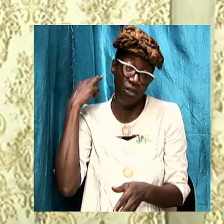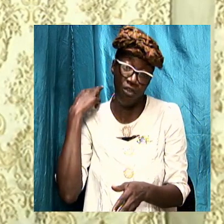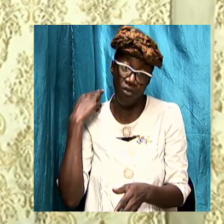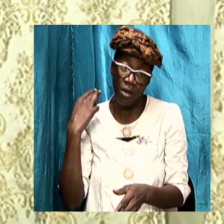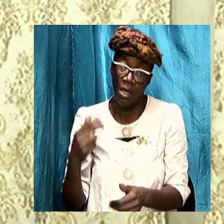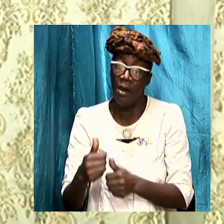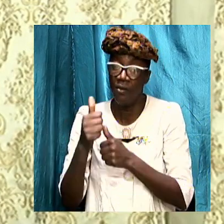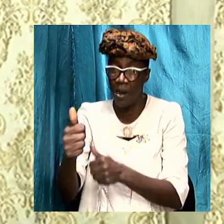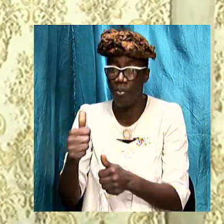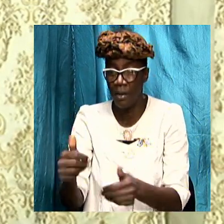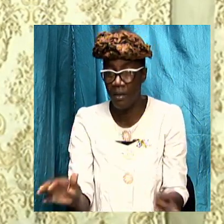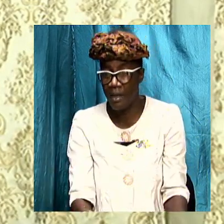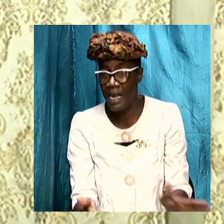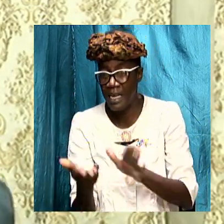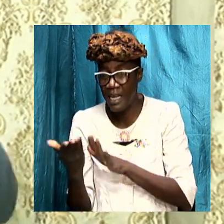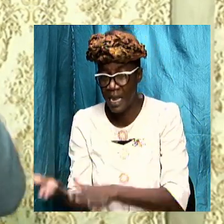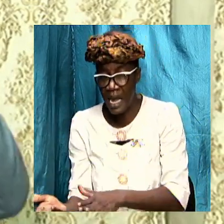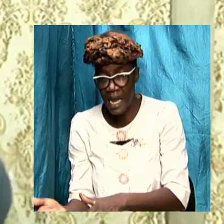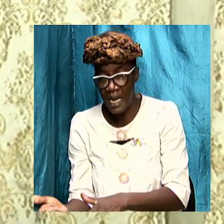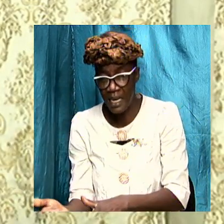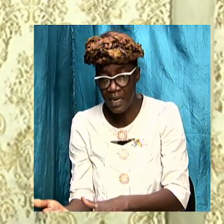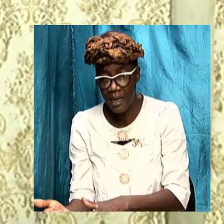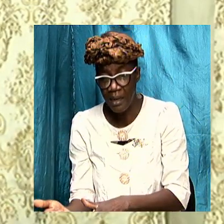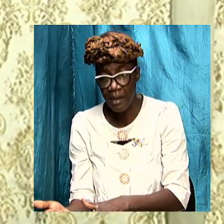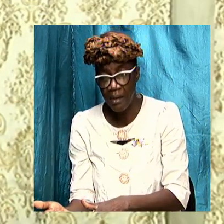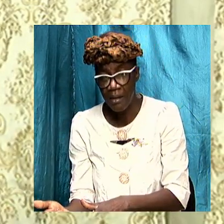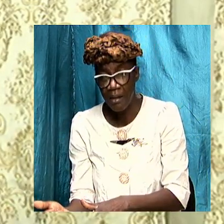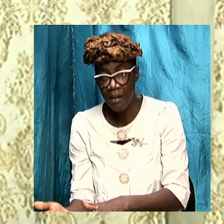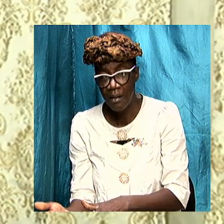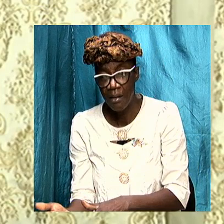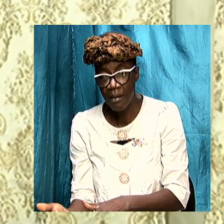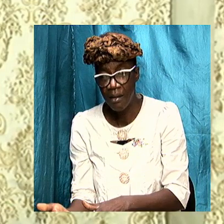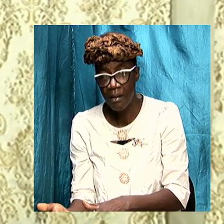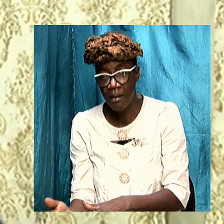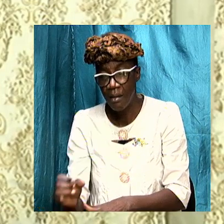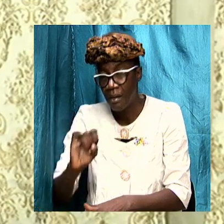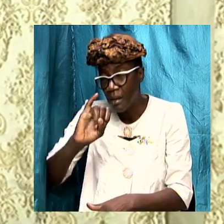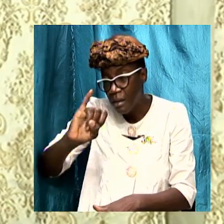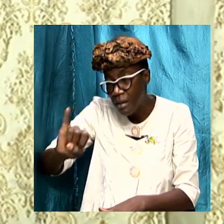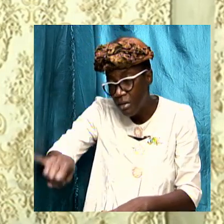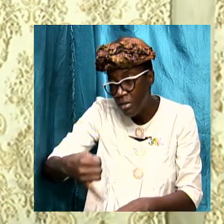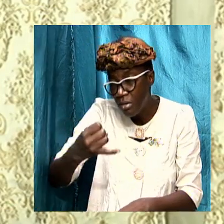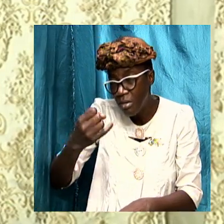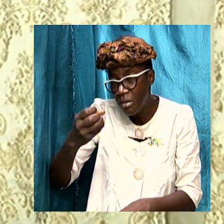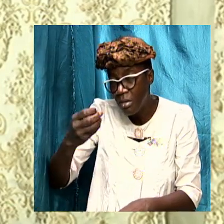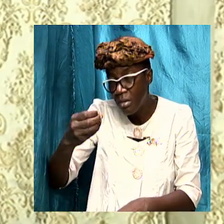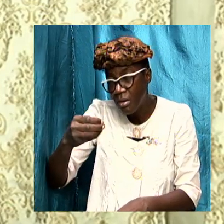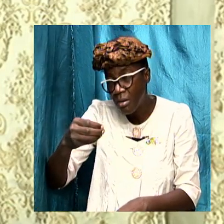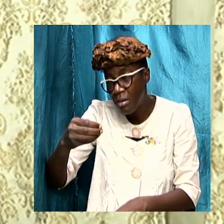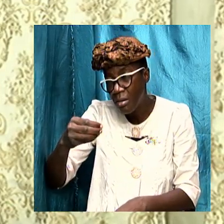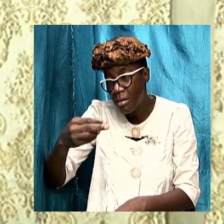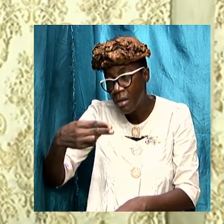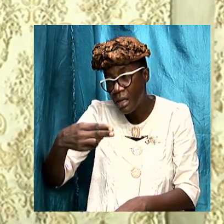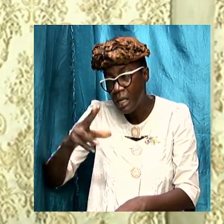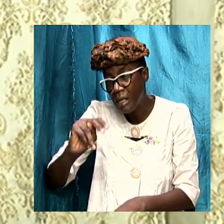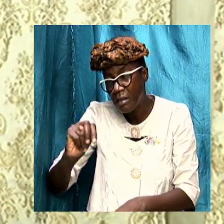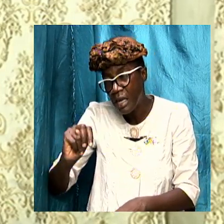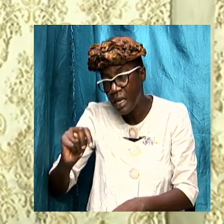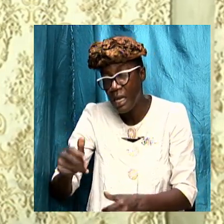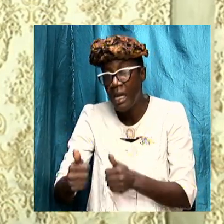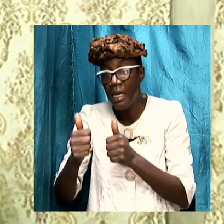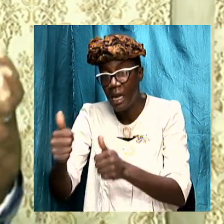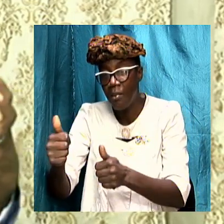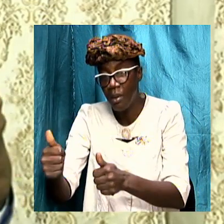as martyrs practically every one of them and John the apostle was left and he